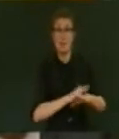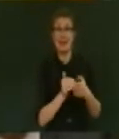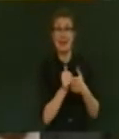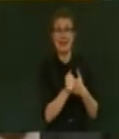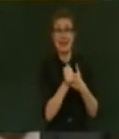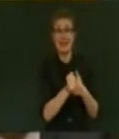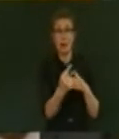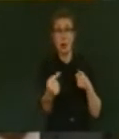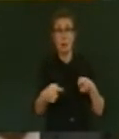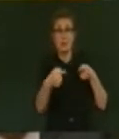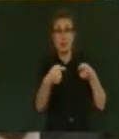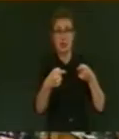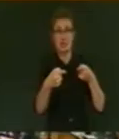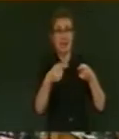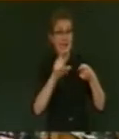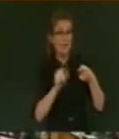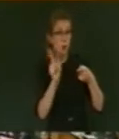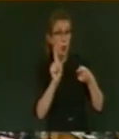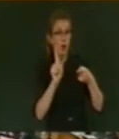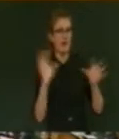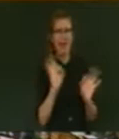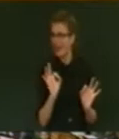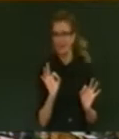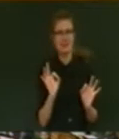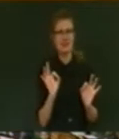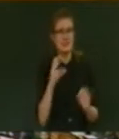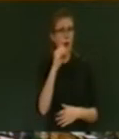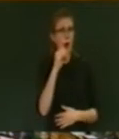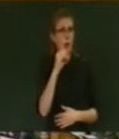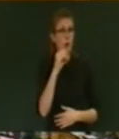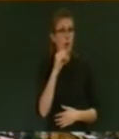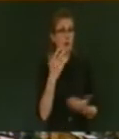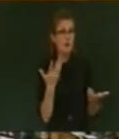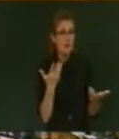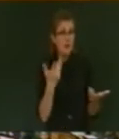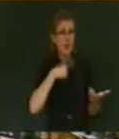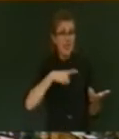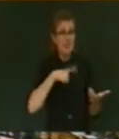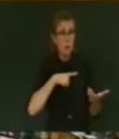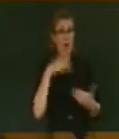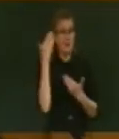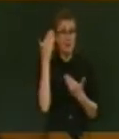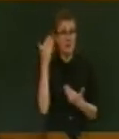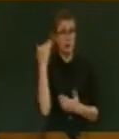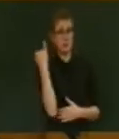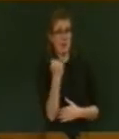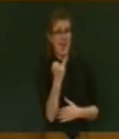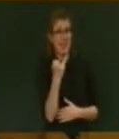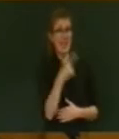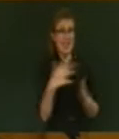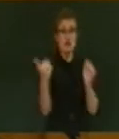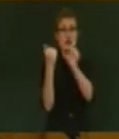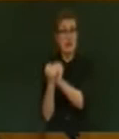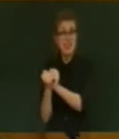Nada. That's why the speech was so bad. He basically agreed with the Budget. He didn't actually have an